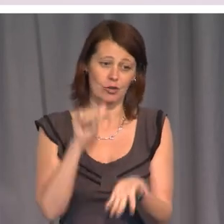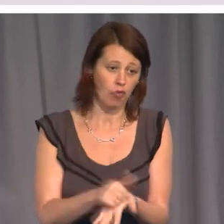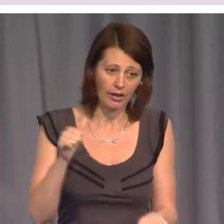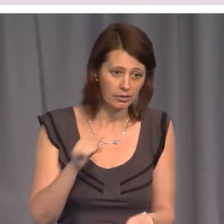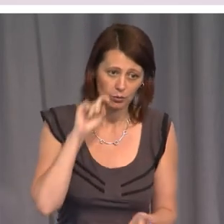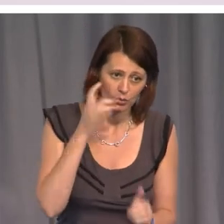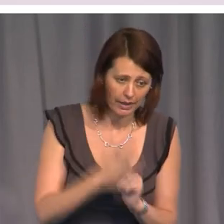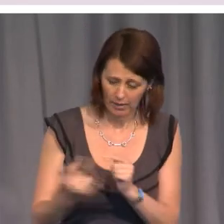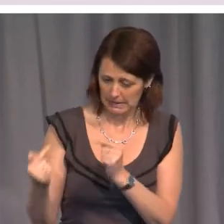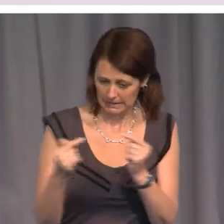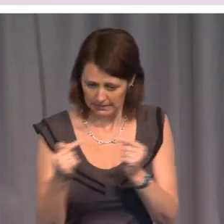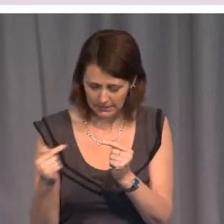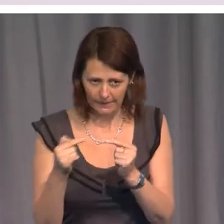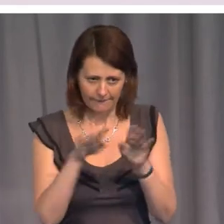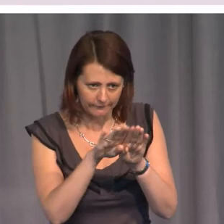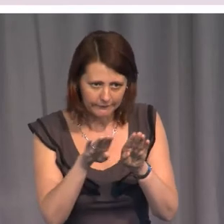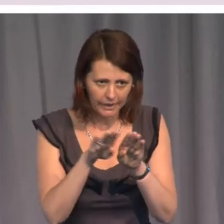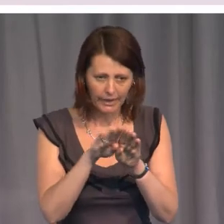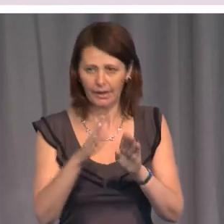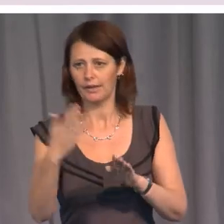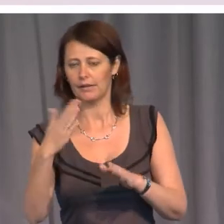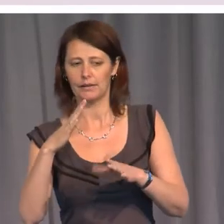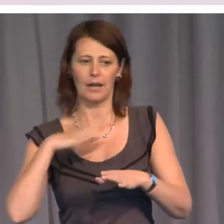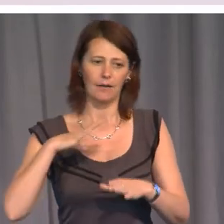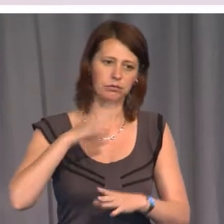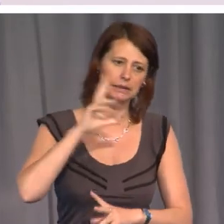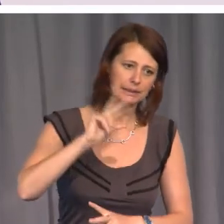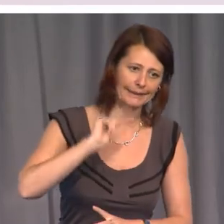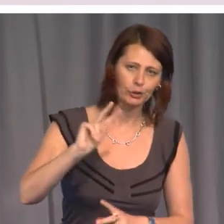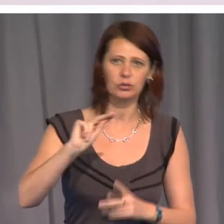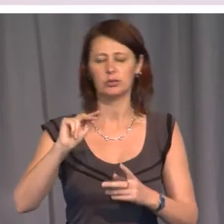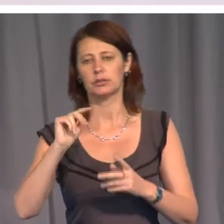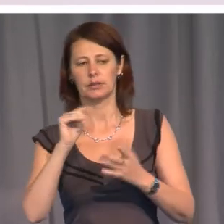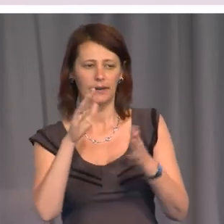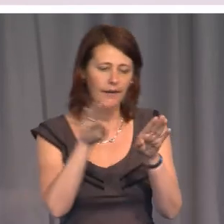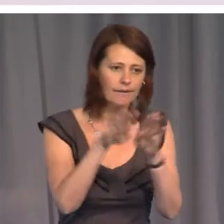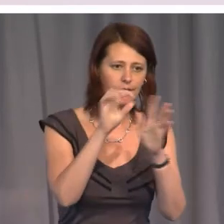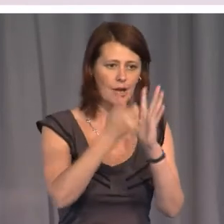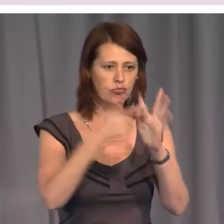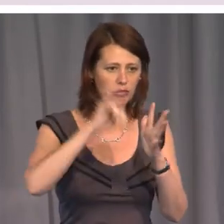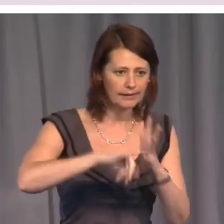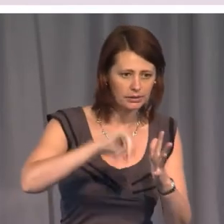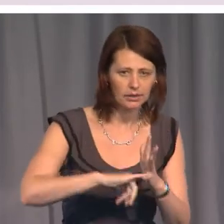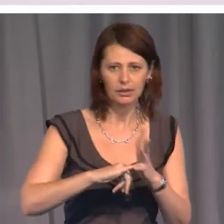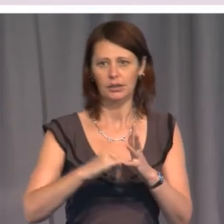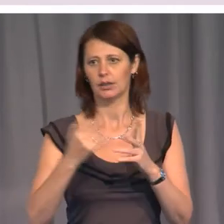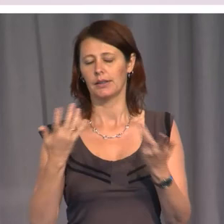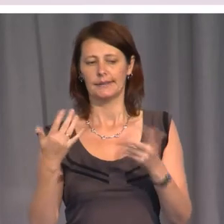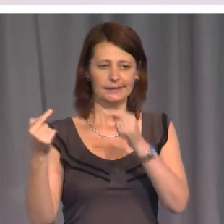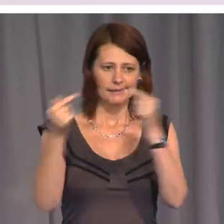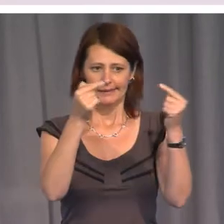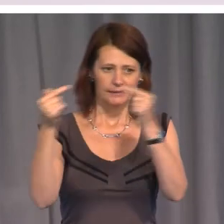conflict between a fair, between free speech and fair press, for example, between Bikies and Campbell Newman.